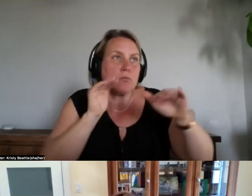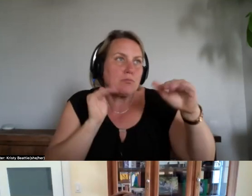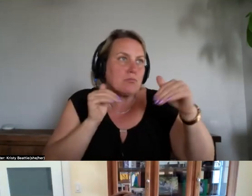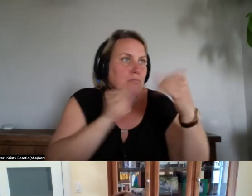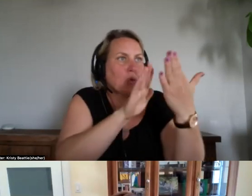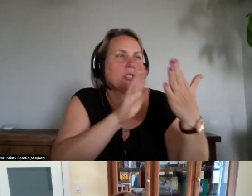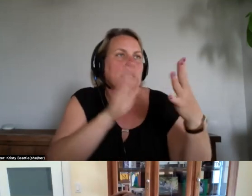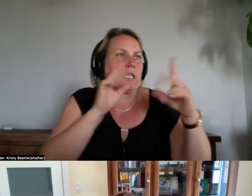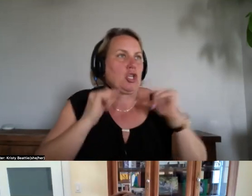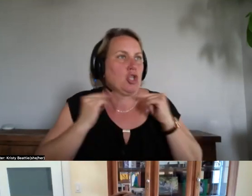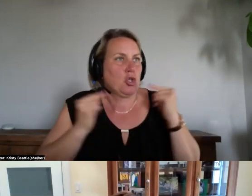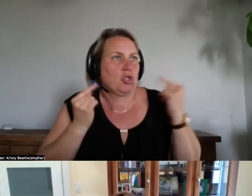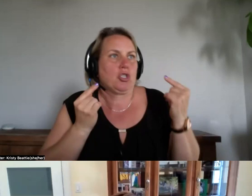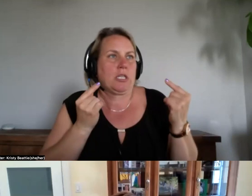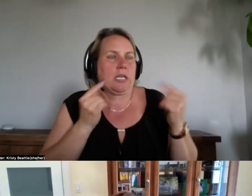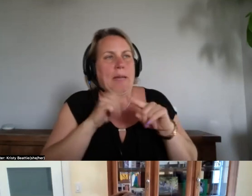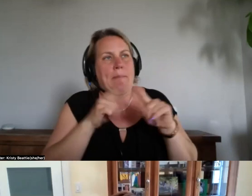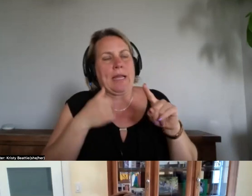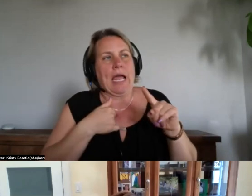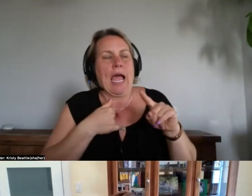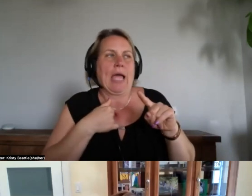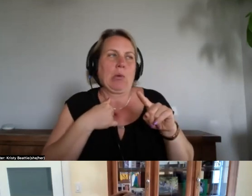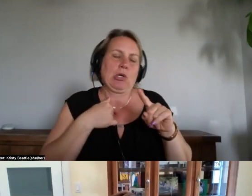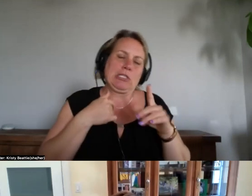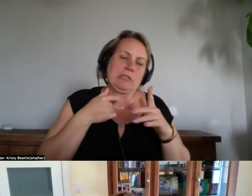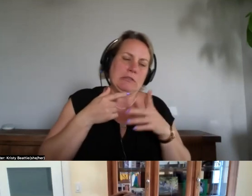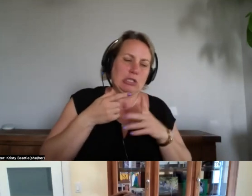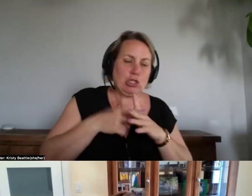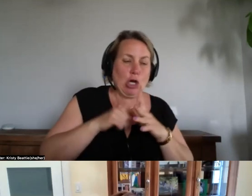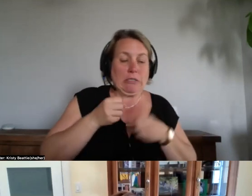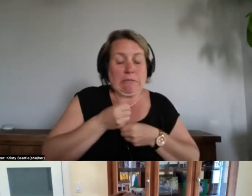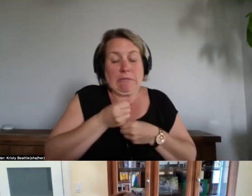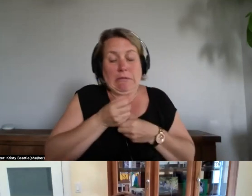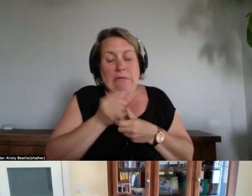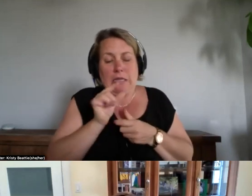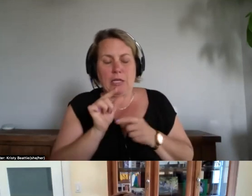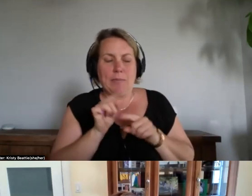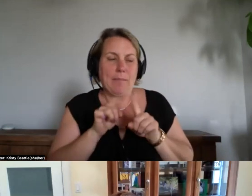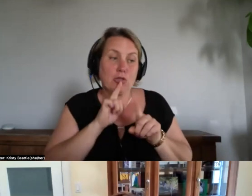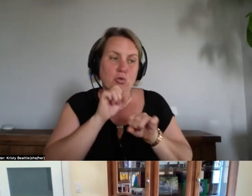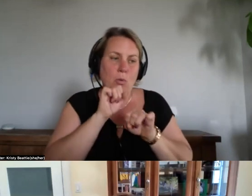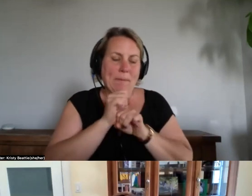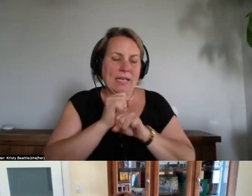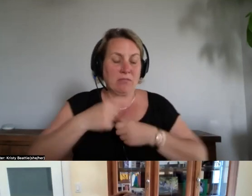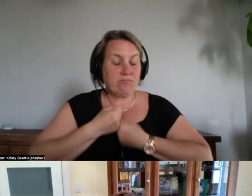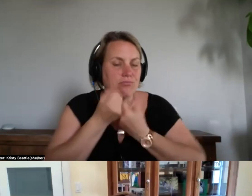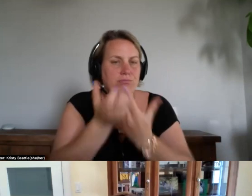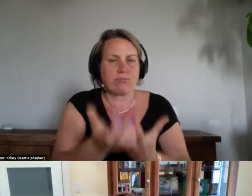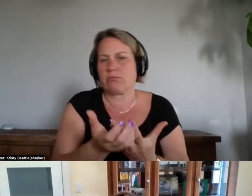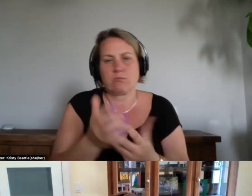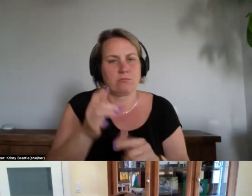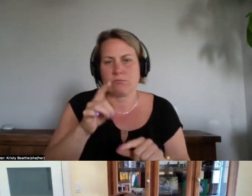step around the outside i wouldn't speak directly to what i needed help and i could tell by by